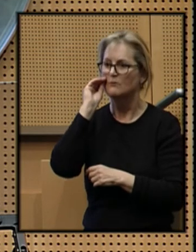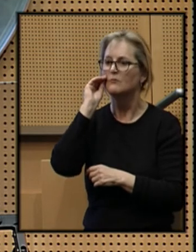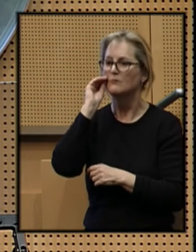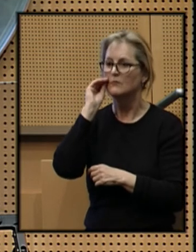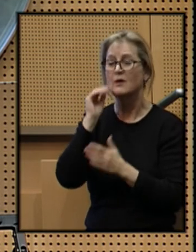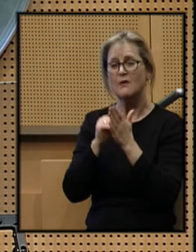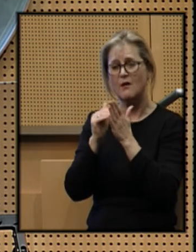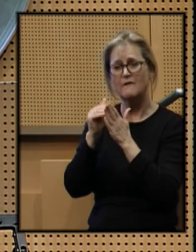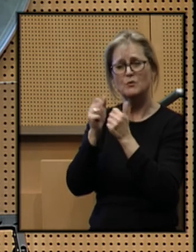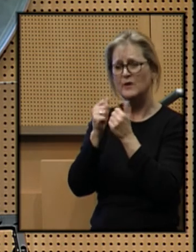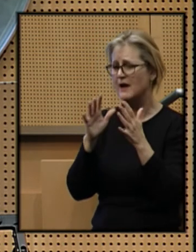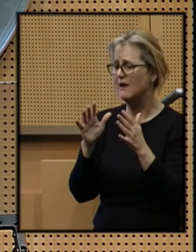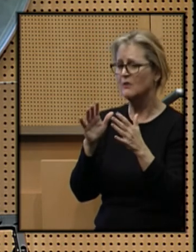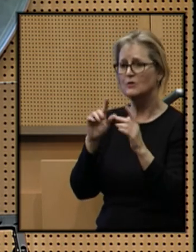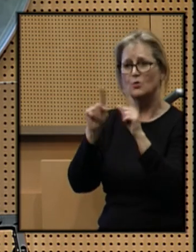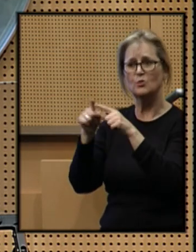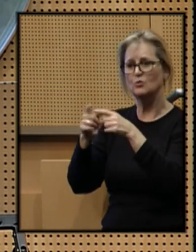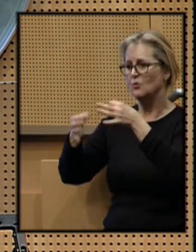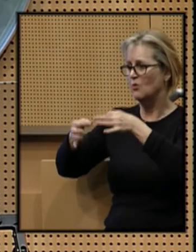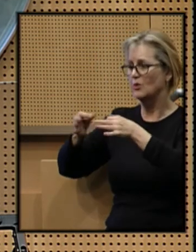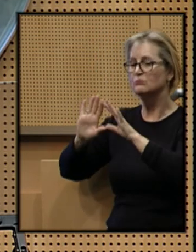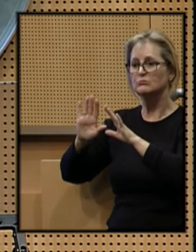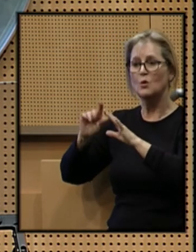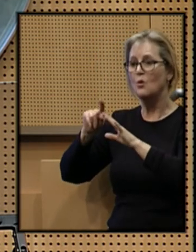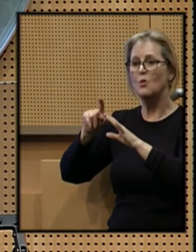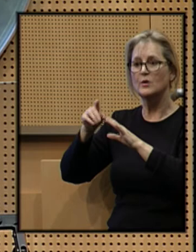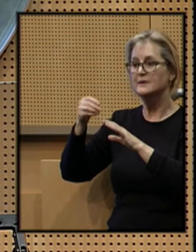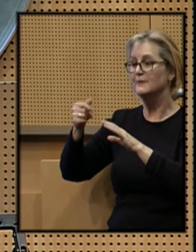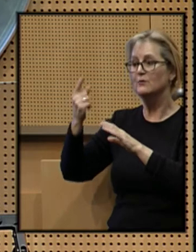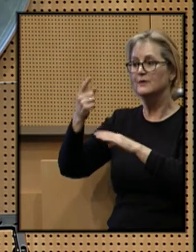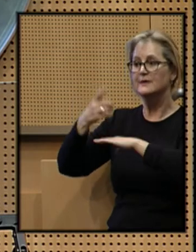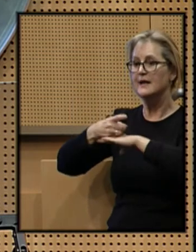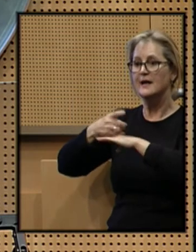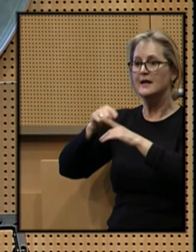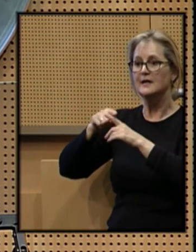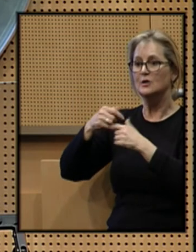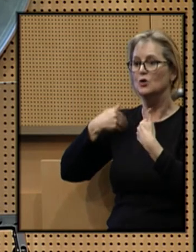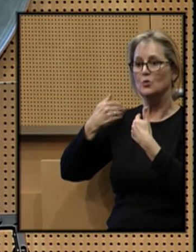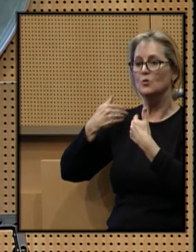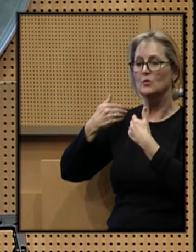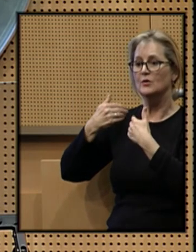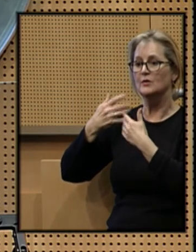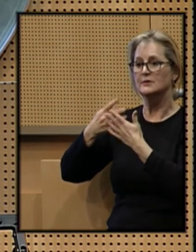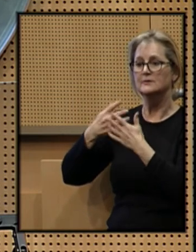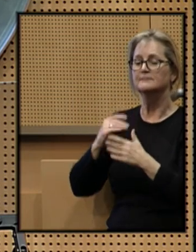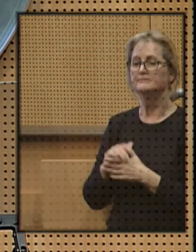often without ever having to go to court or spend a day in youth detention.